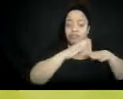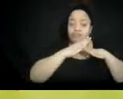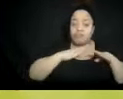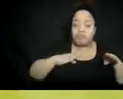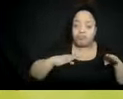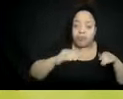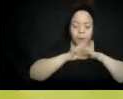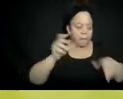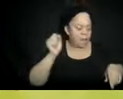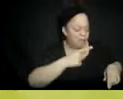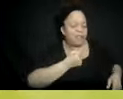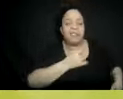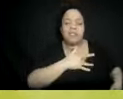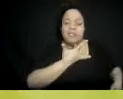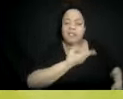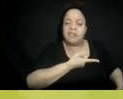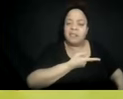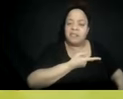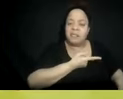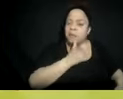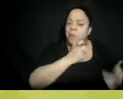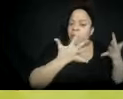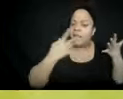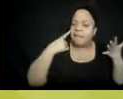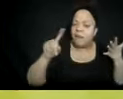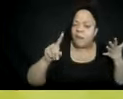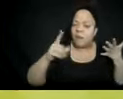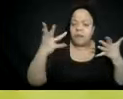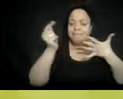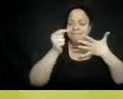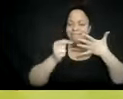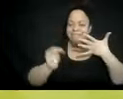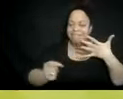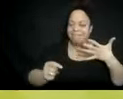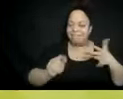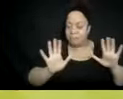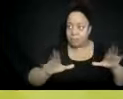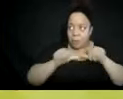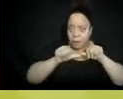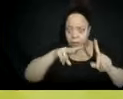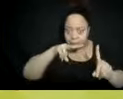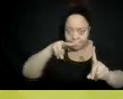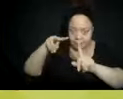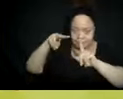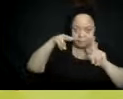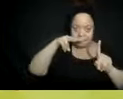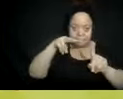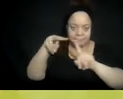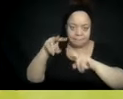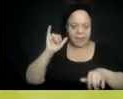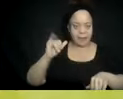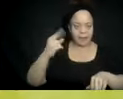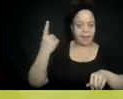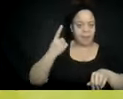surveillance is something that Victor Rios calls hypercriminalization that occurs